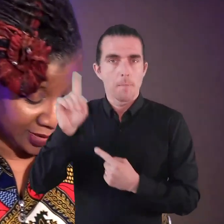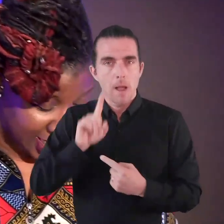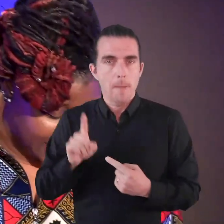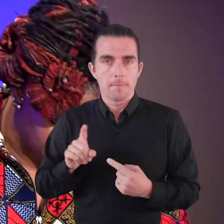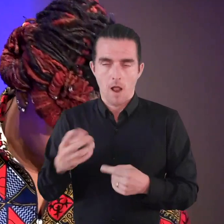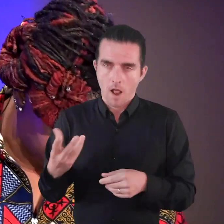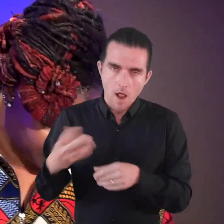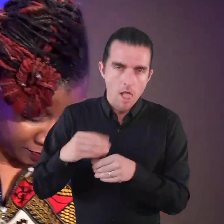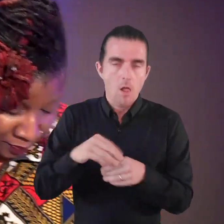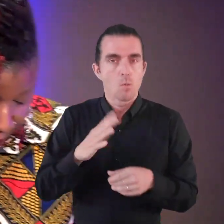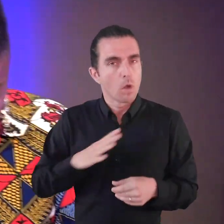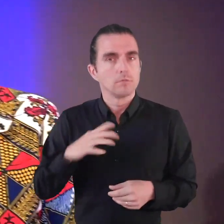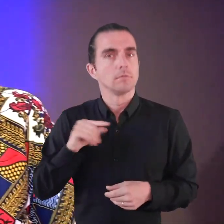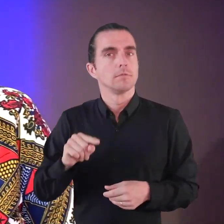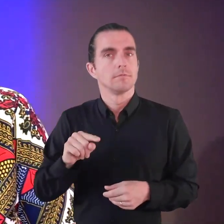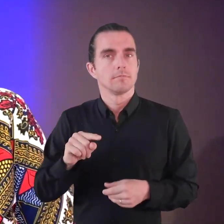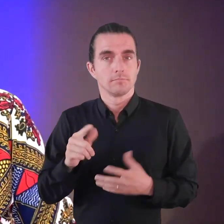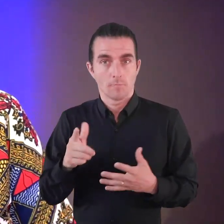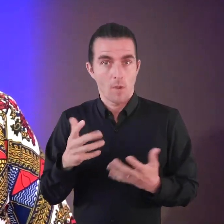to this day.